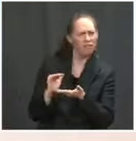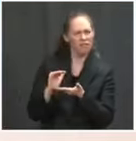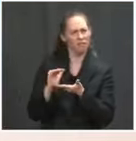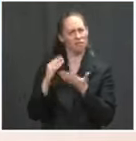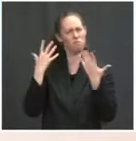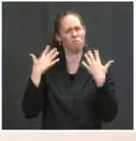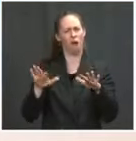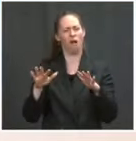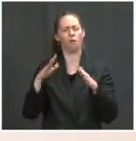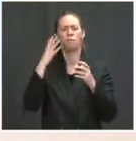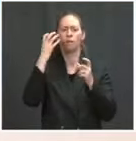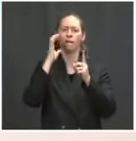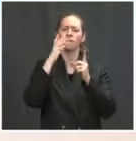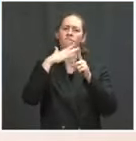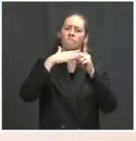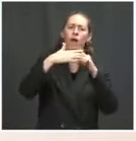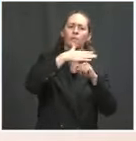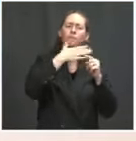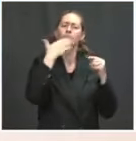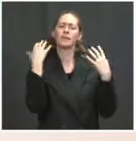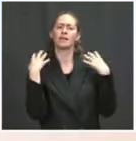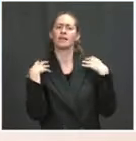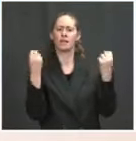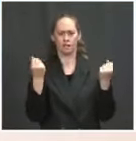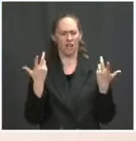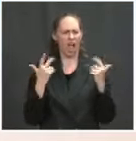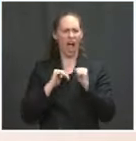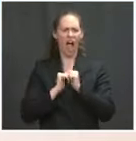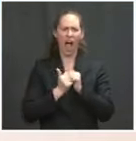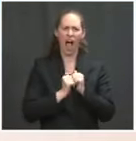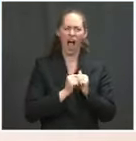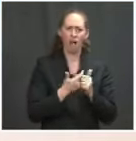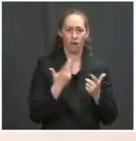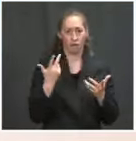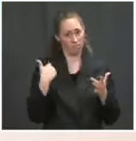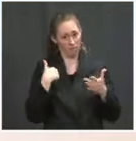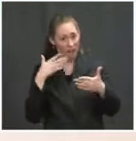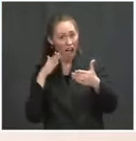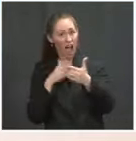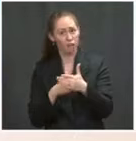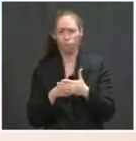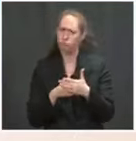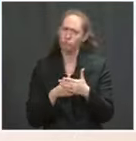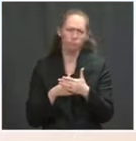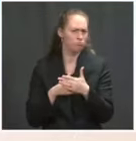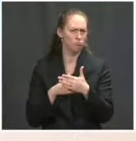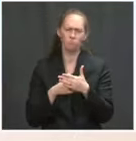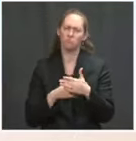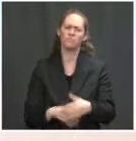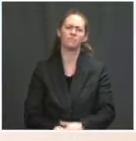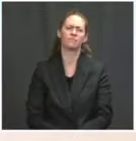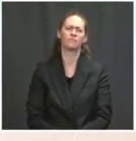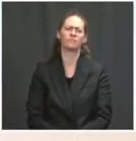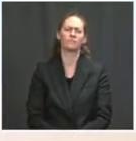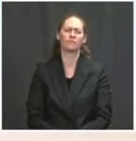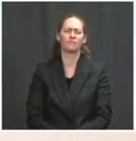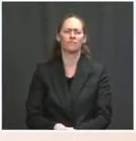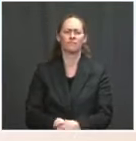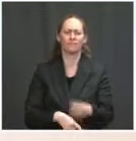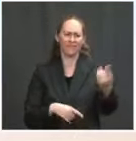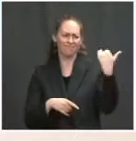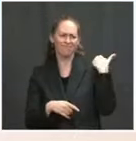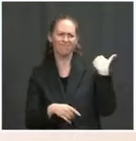how can we do this, not we're against it or we're opposed to it or we don't think it should happen. It was how can we do this? How can we be part of this?